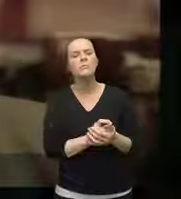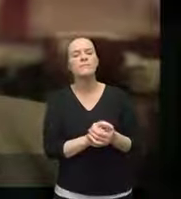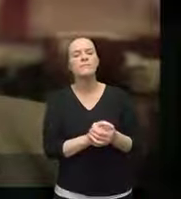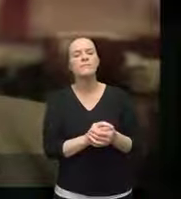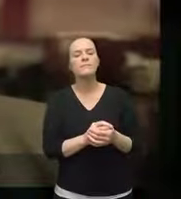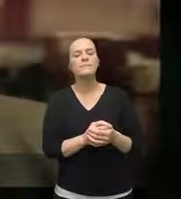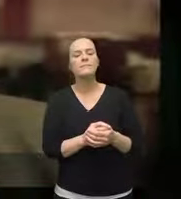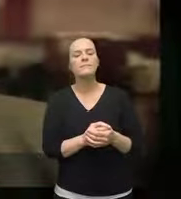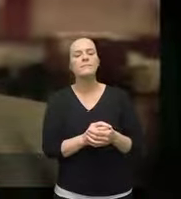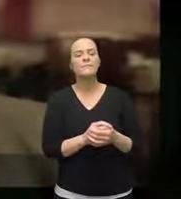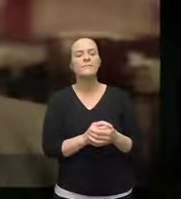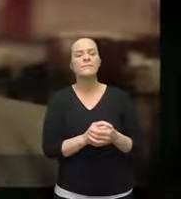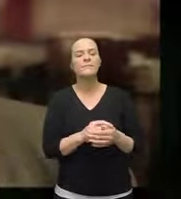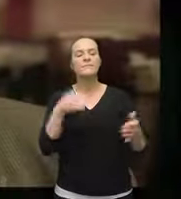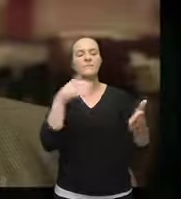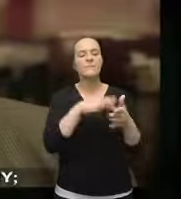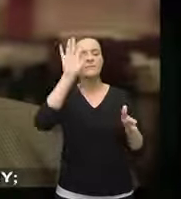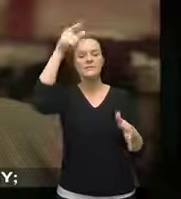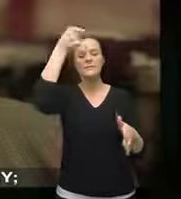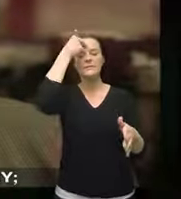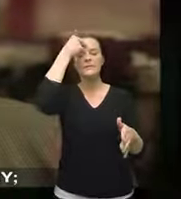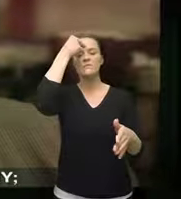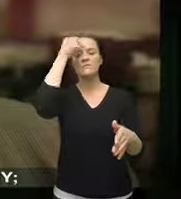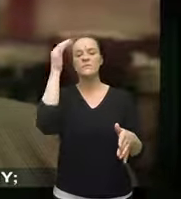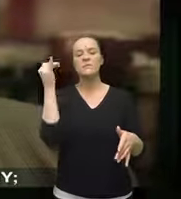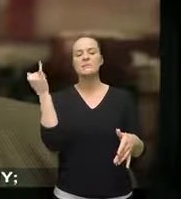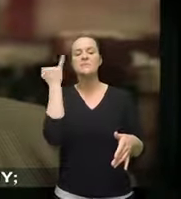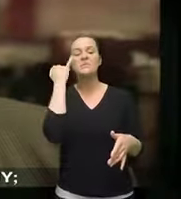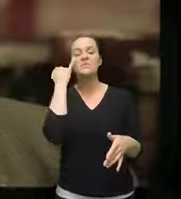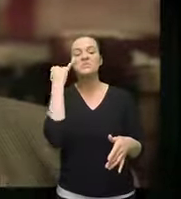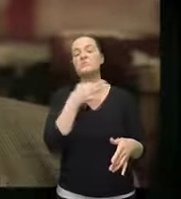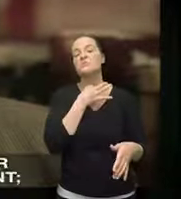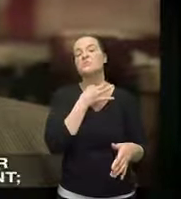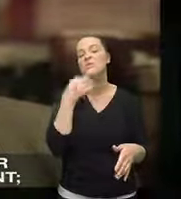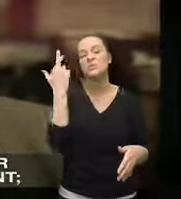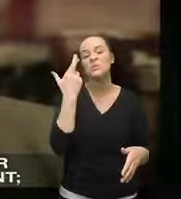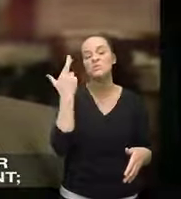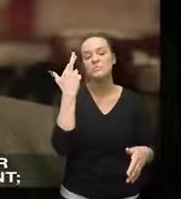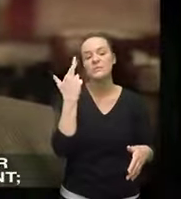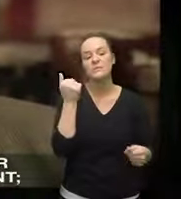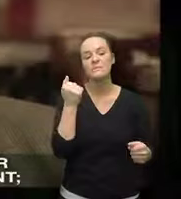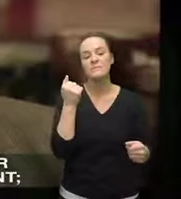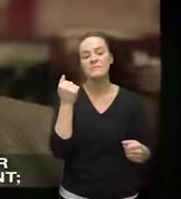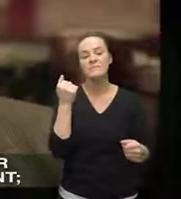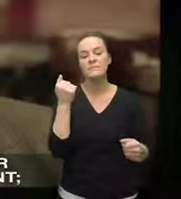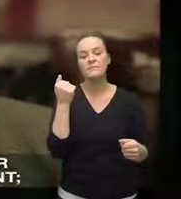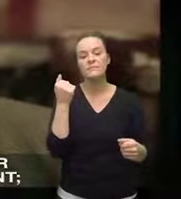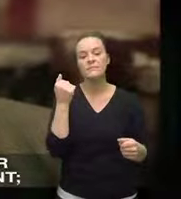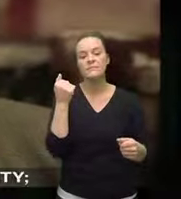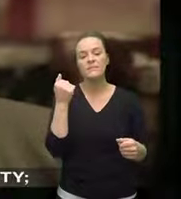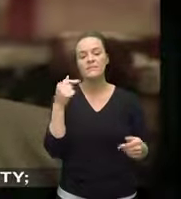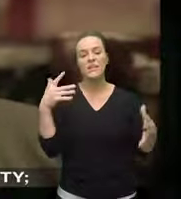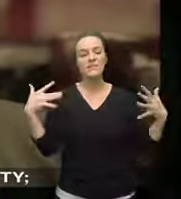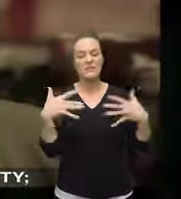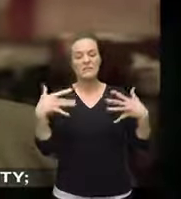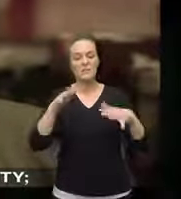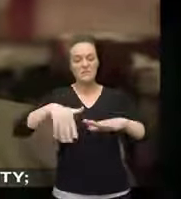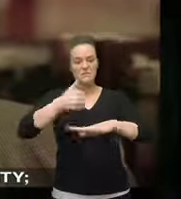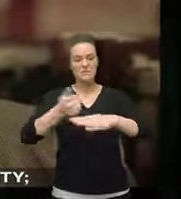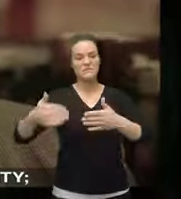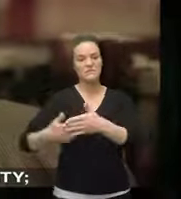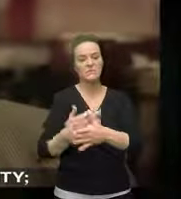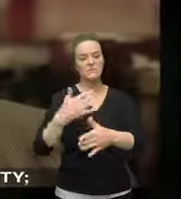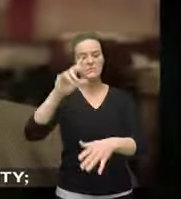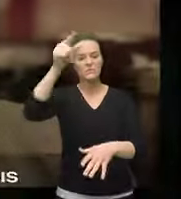an effort to state those fears the fear of a national army the fear of a taxing power of the national government a fear of